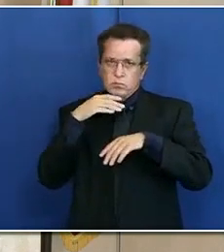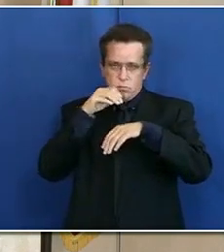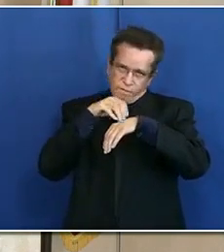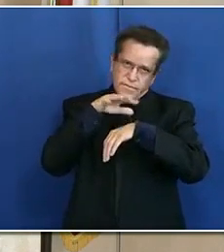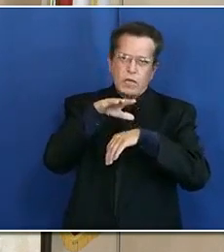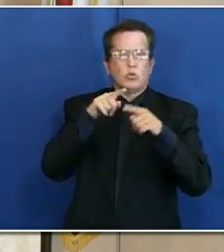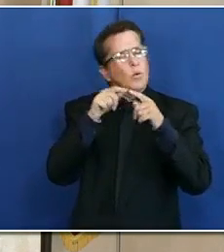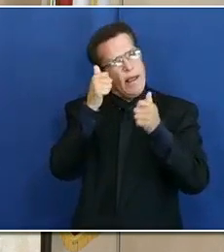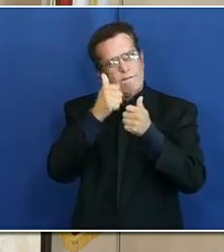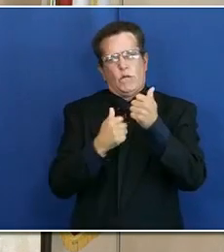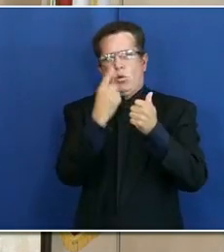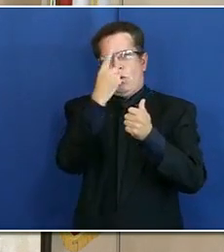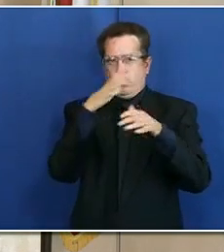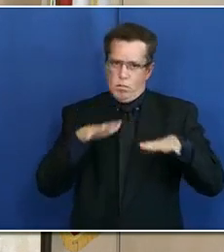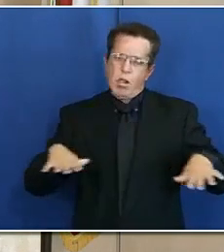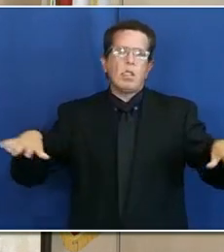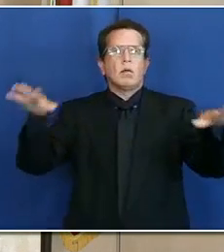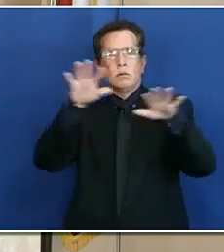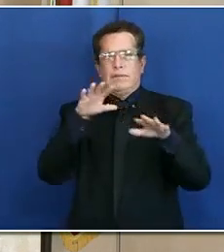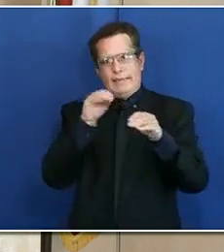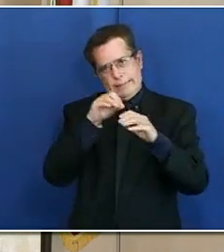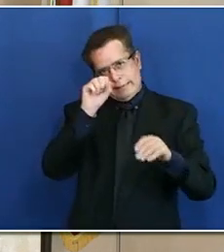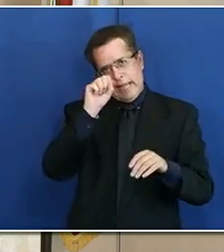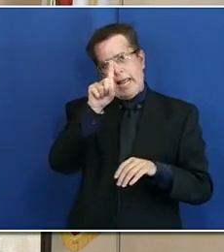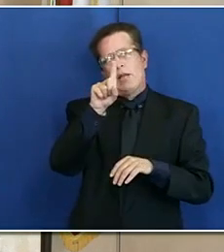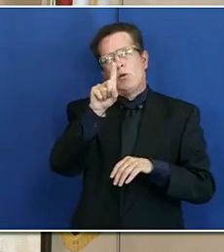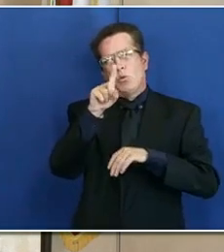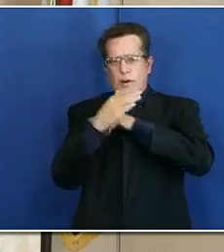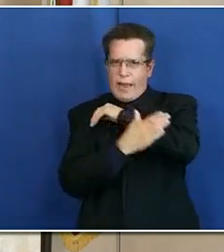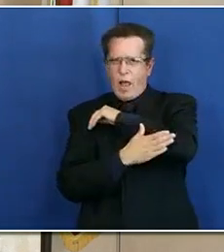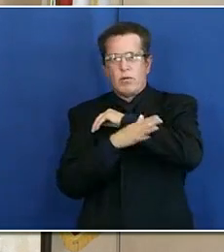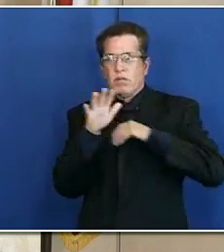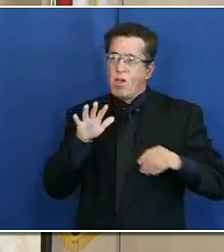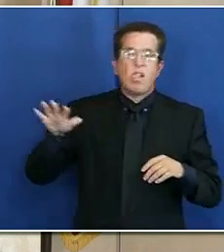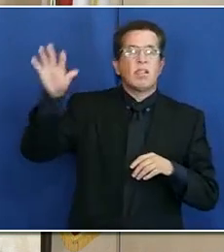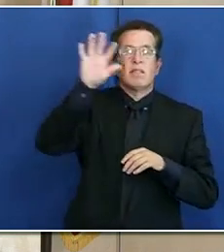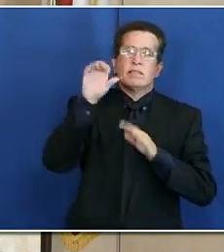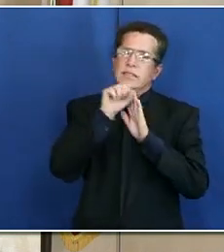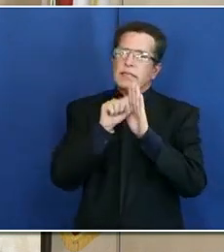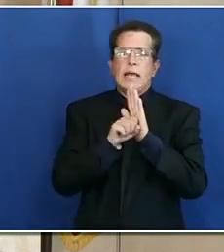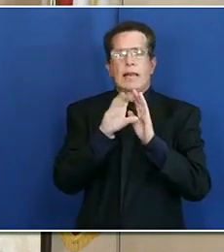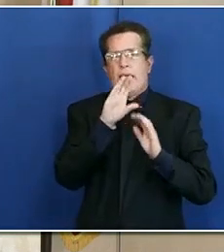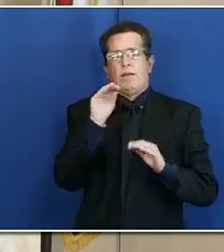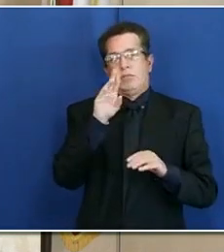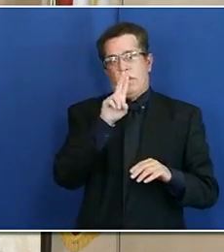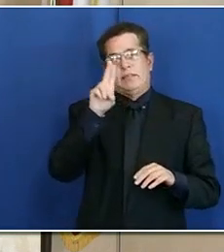everyone throughout San Diego County and throughout the state and throughout the nation.